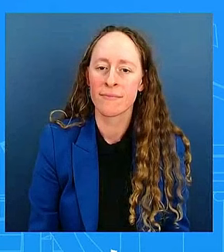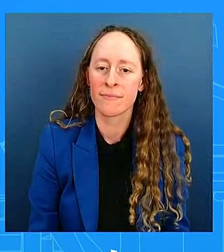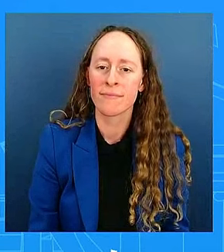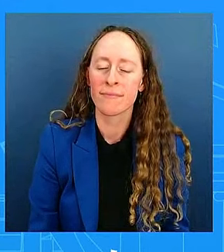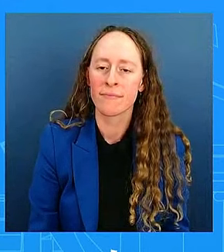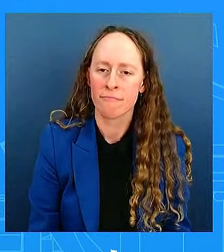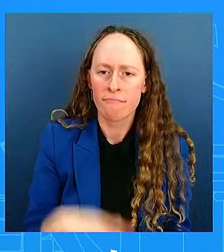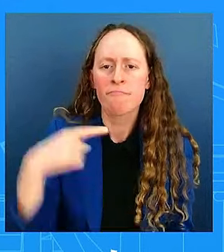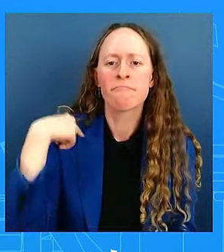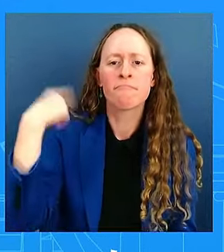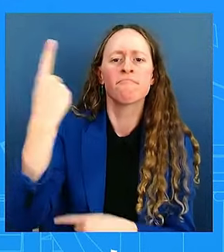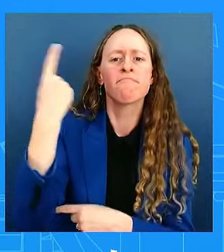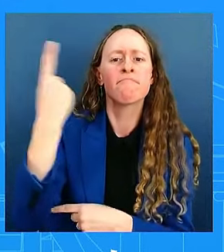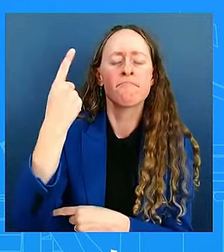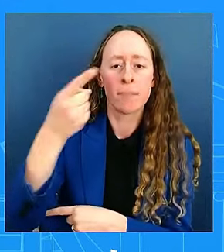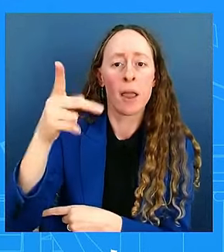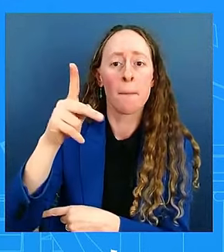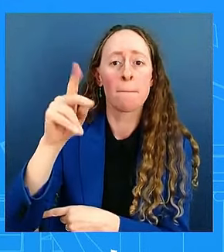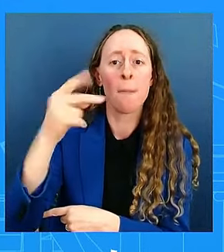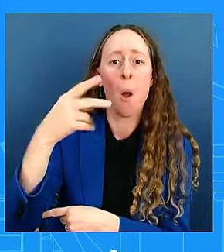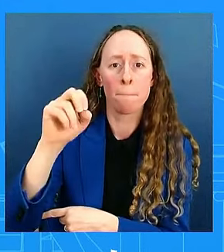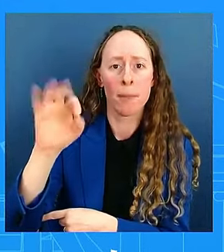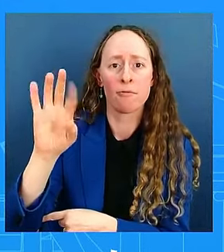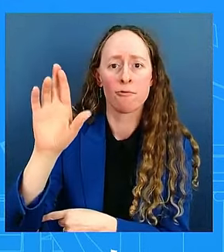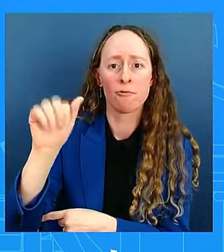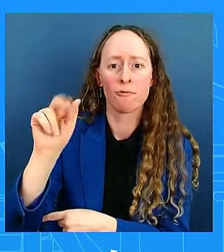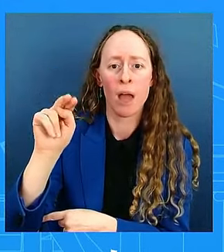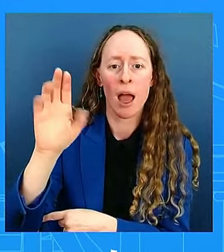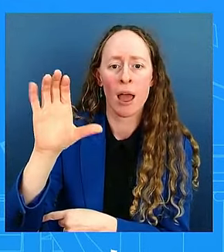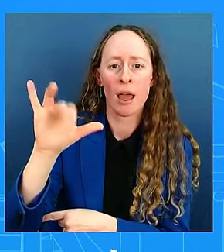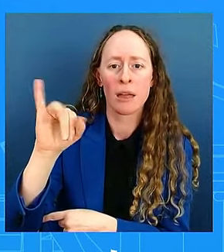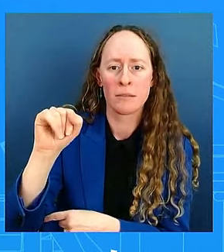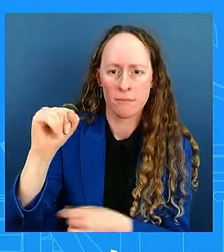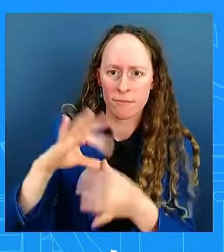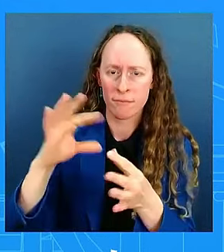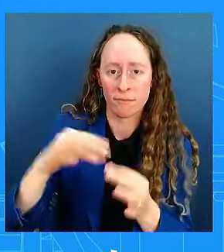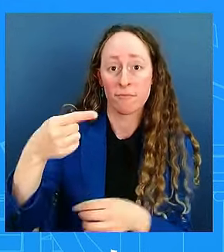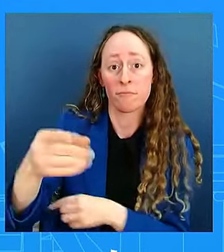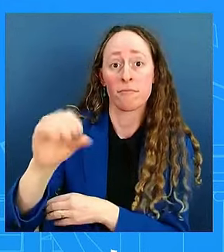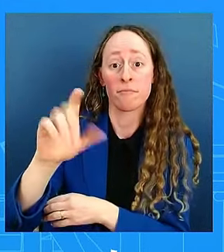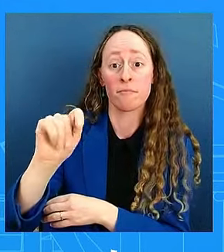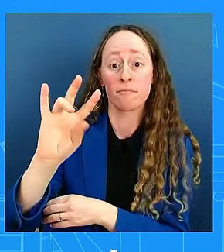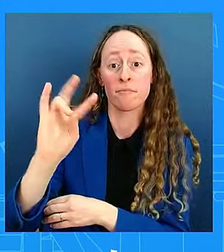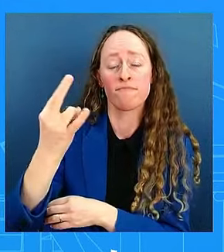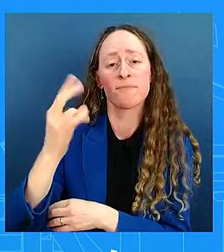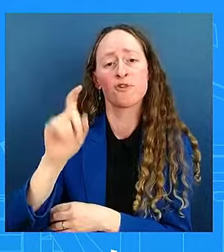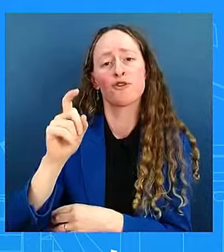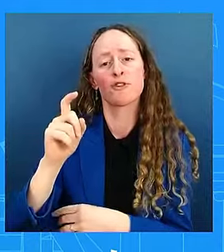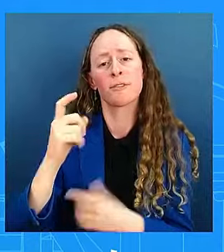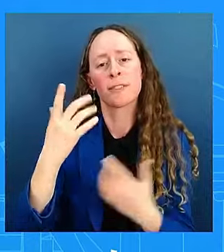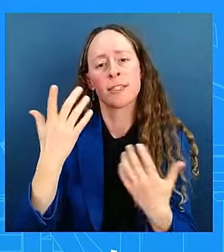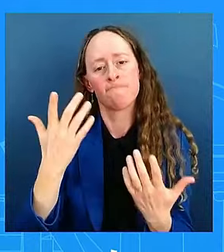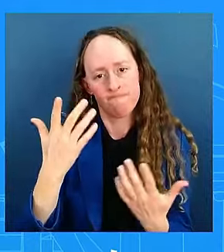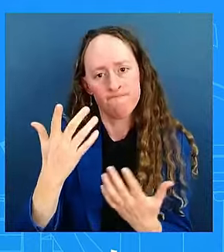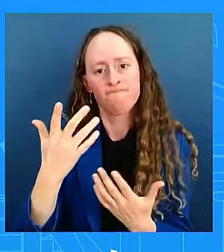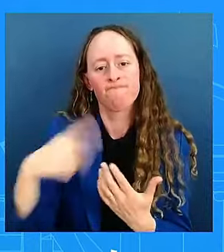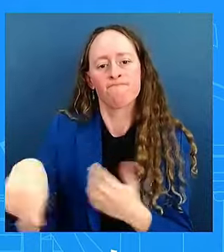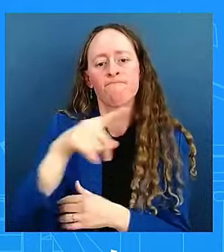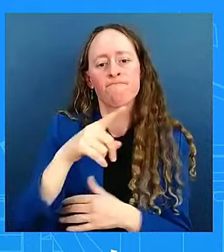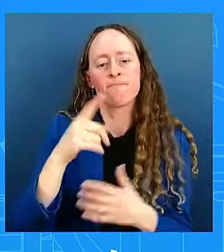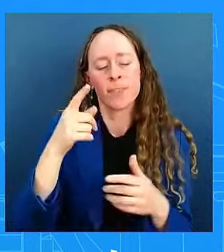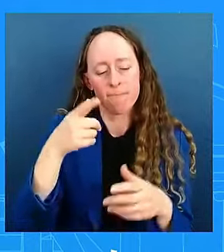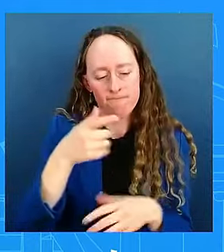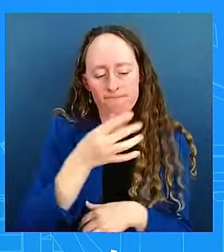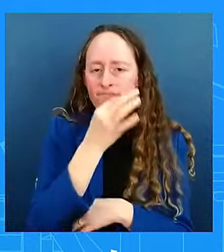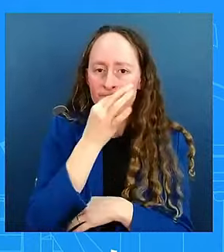Your reaction, sir? I will prayer and fast. The Pressure is acceptable to you in terms of Israel's response. How long are you okay with